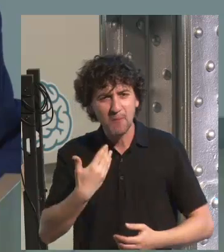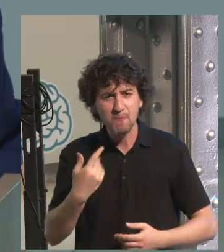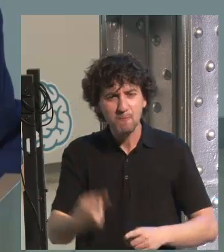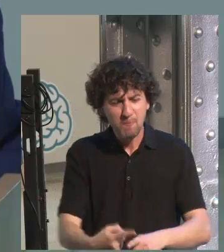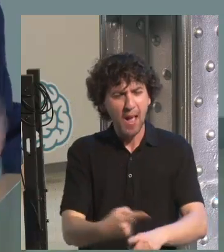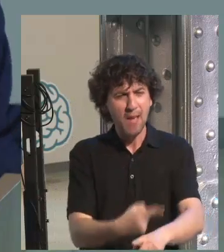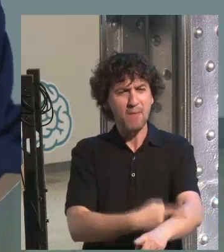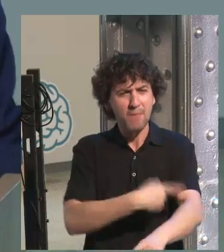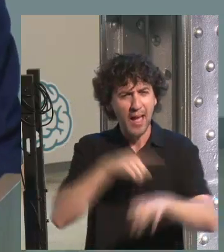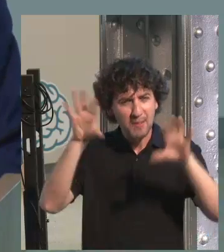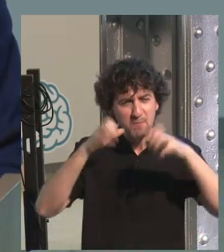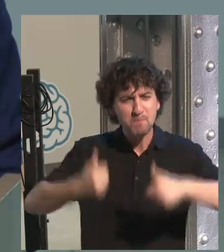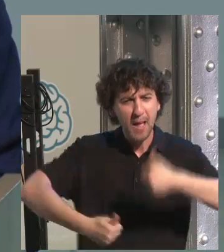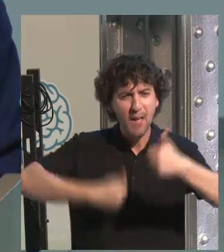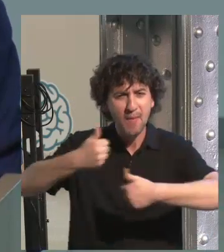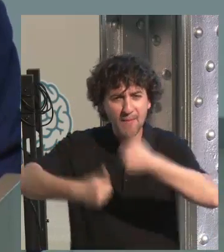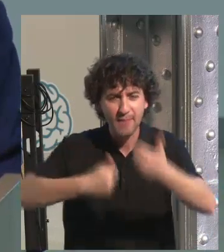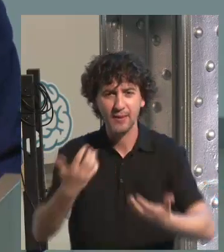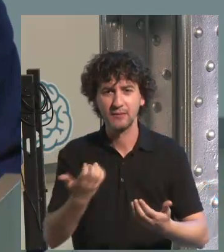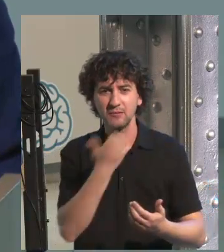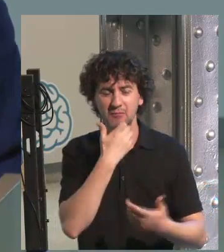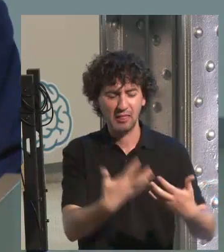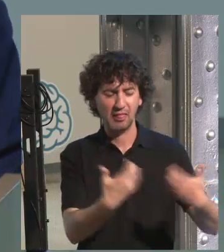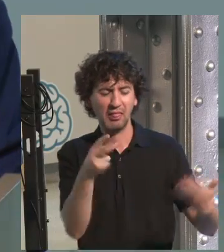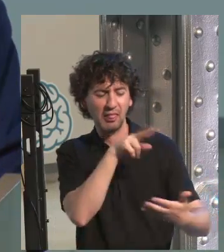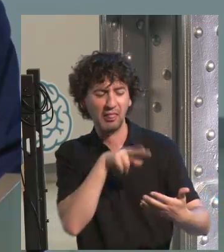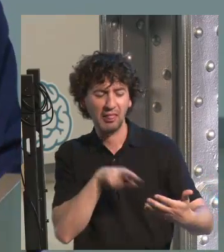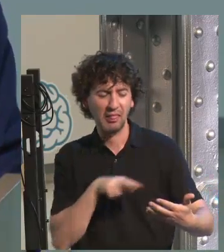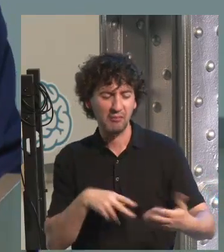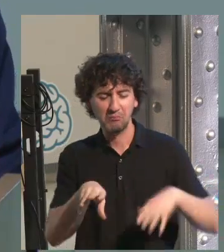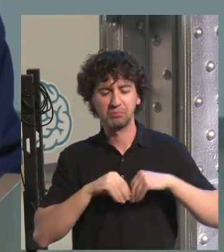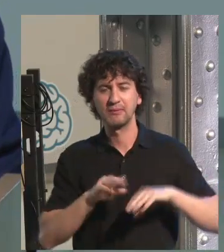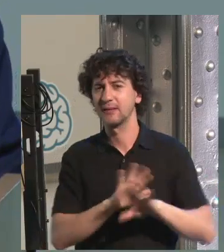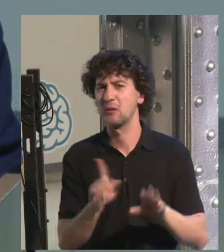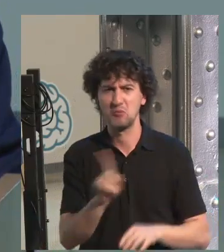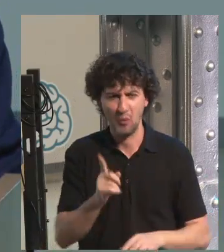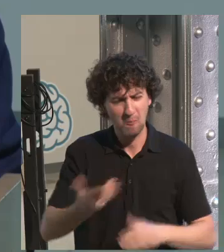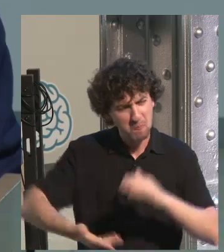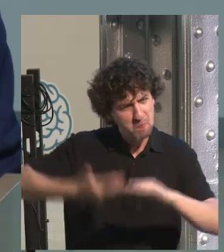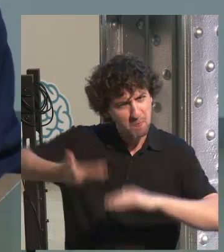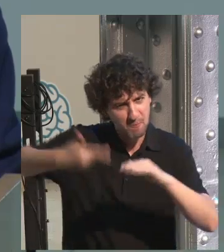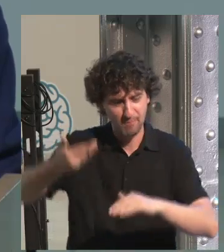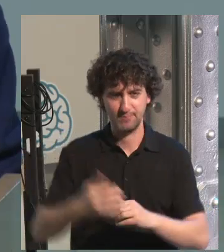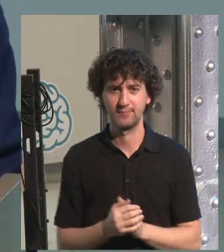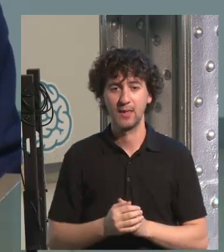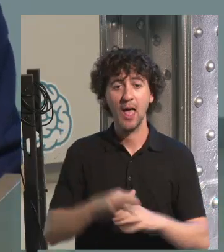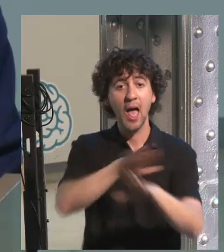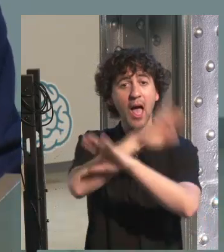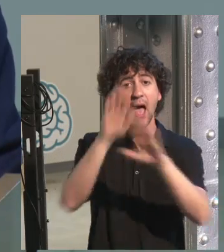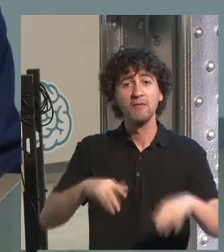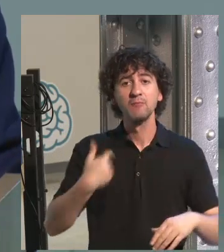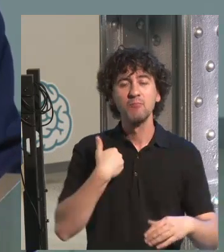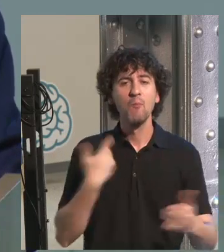be able to understand, to learn, to understand through emotions, not with letters